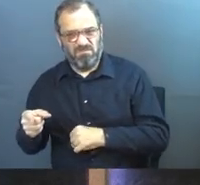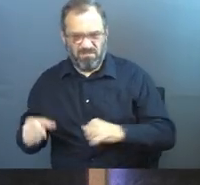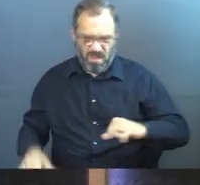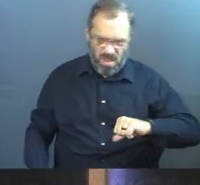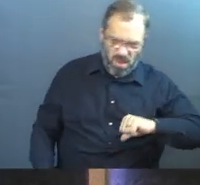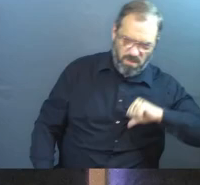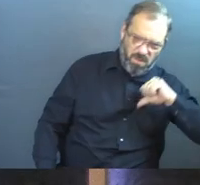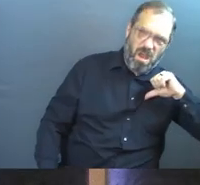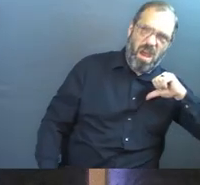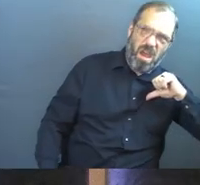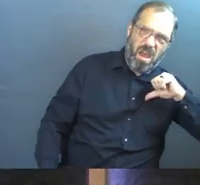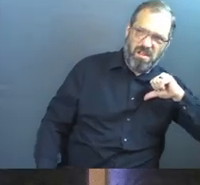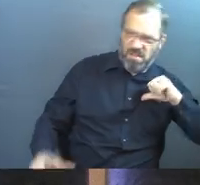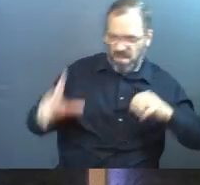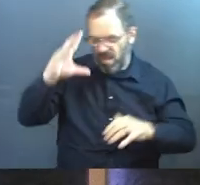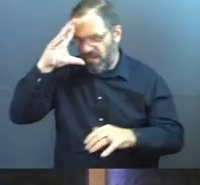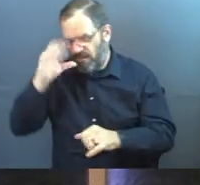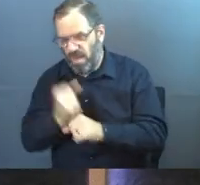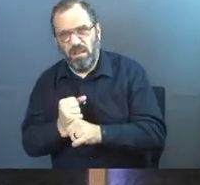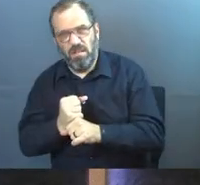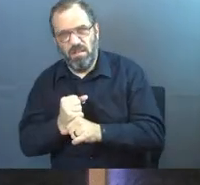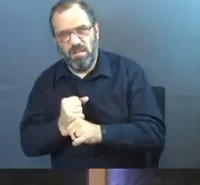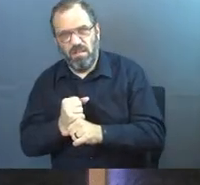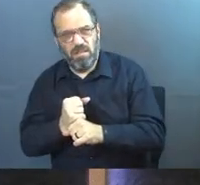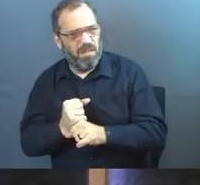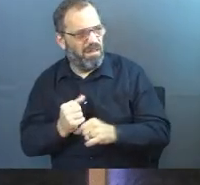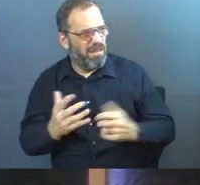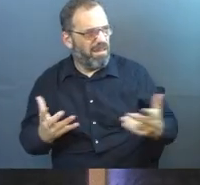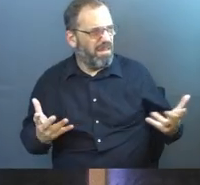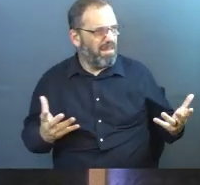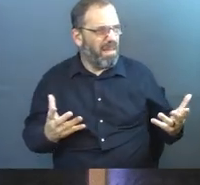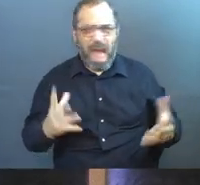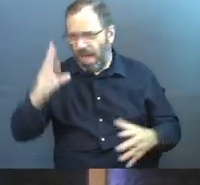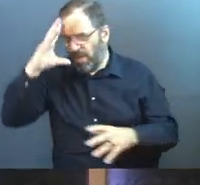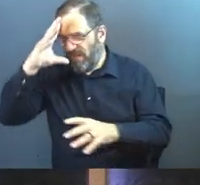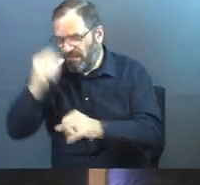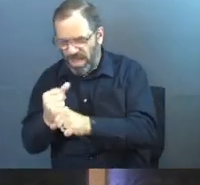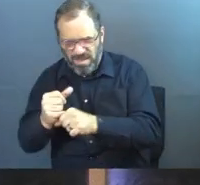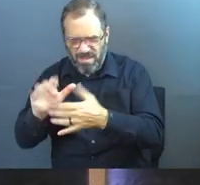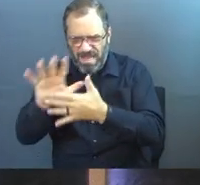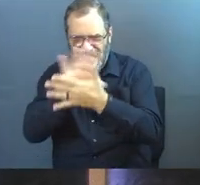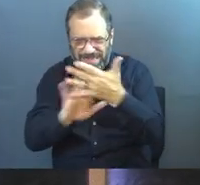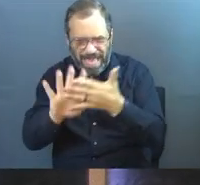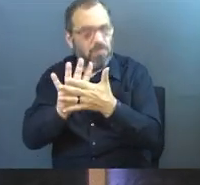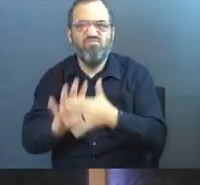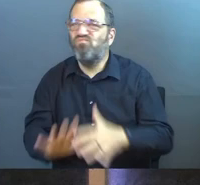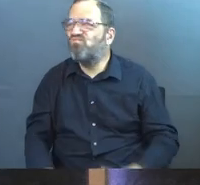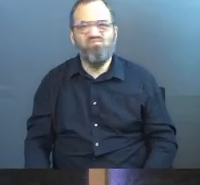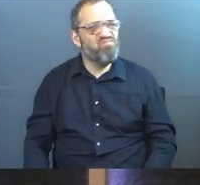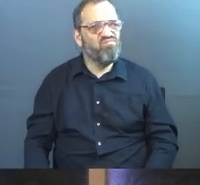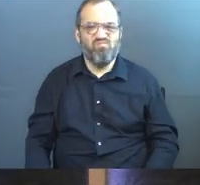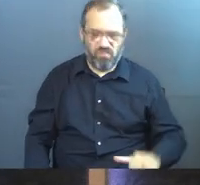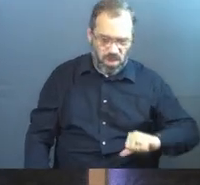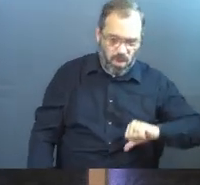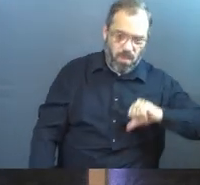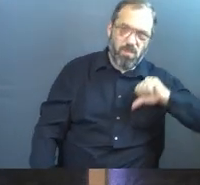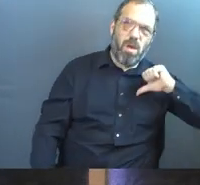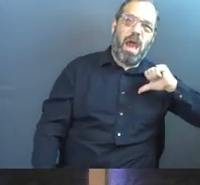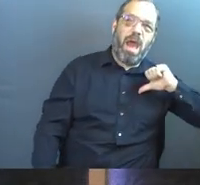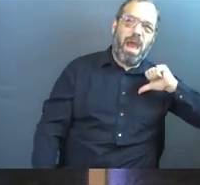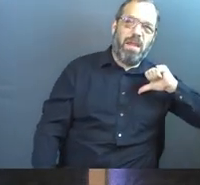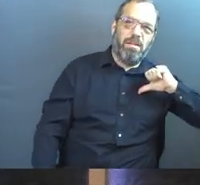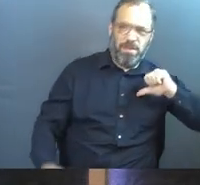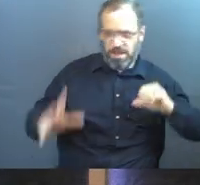Pride on the one hand and there's faith on the other. I thought it would be faith and doubt, God. Oh no. It's pride